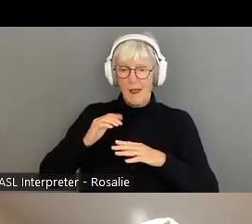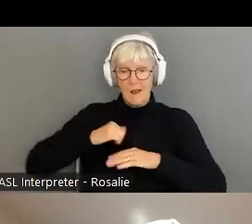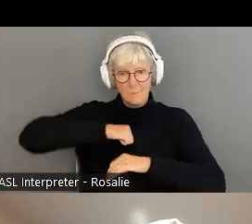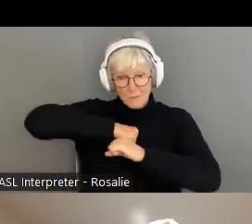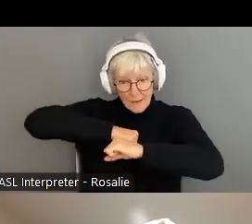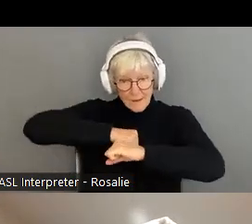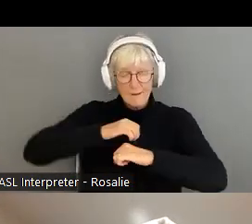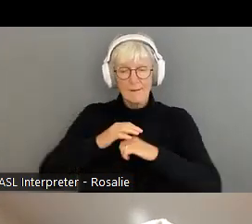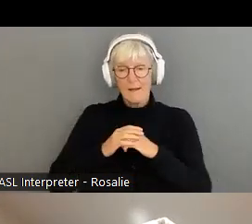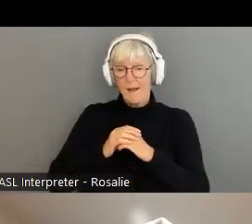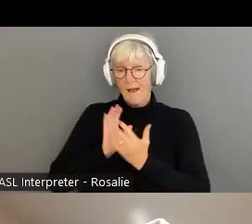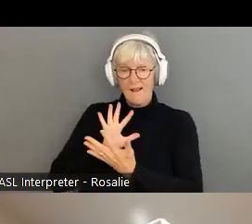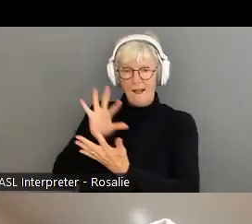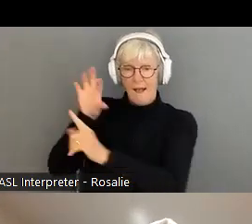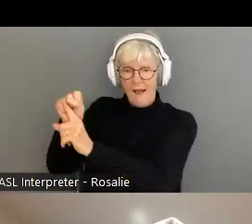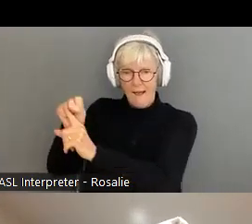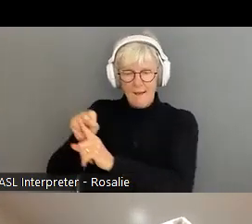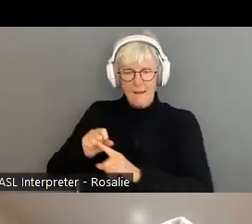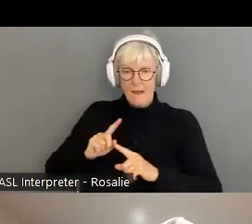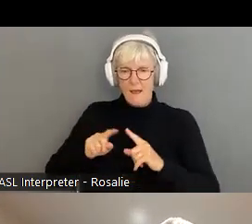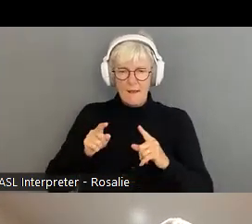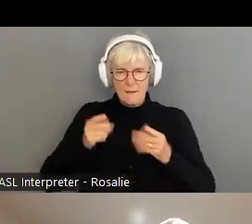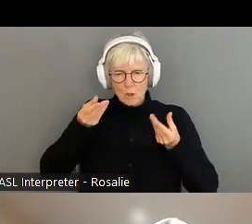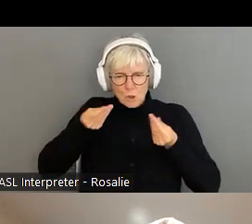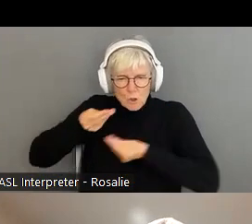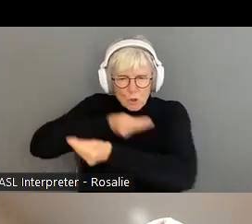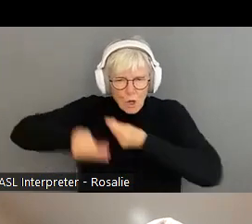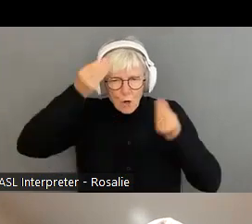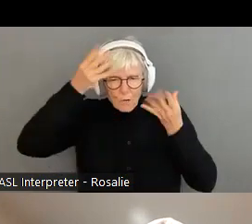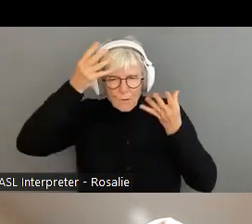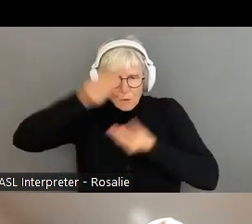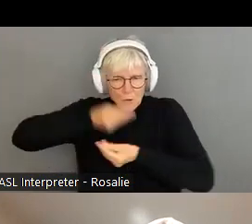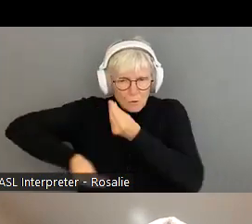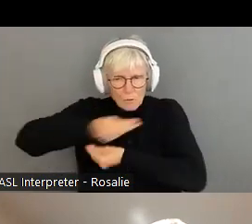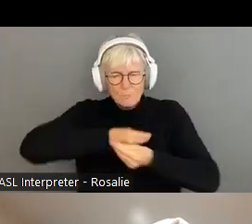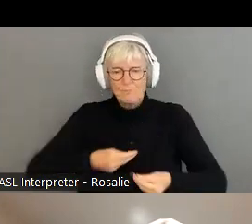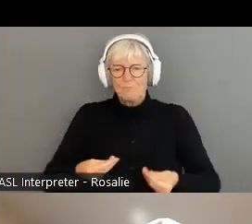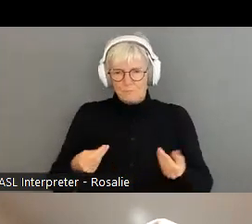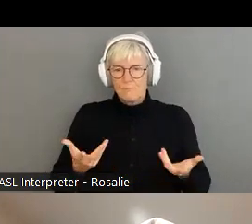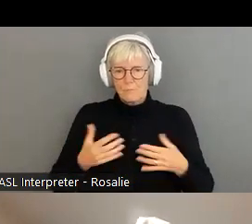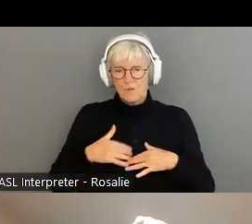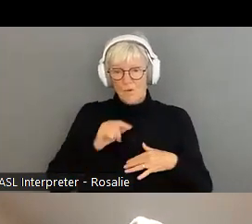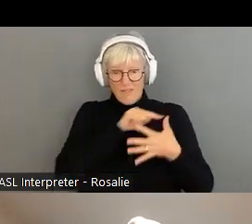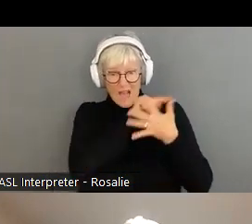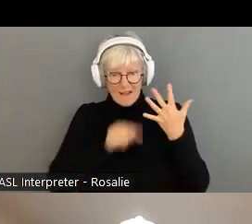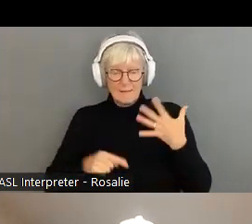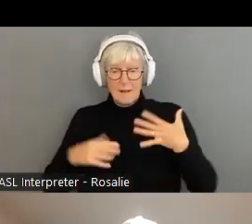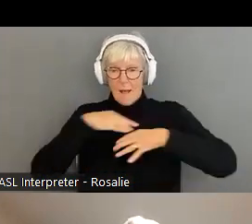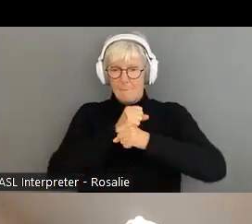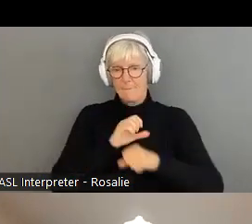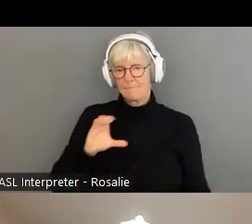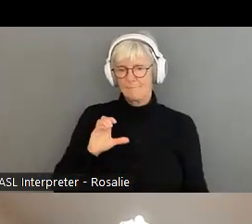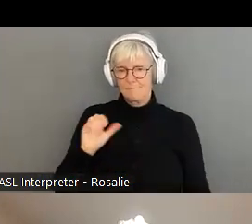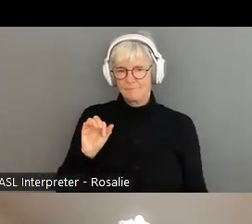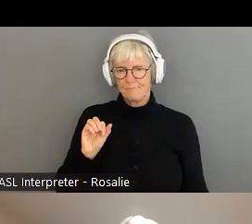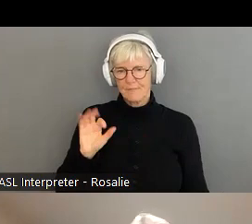listed here, disruption, intelligence, support, right? So, in a nutshell, that's what the Canadian Anti-Fraud